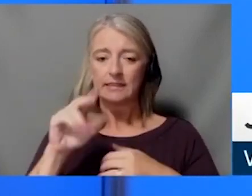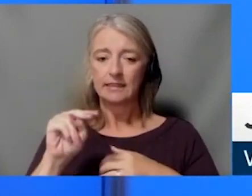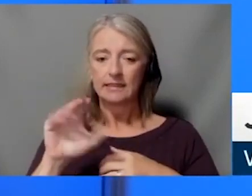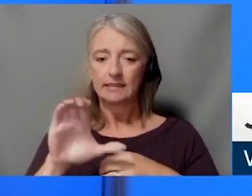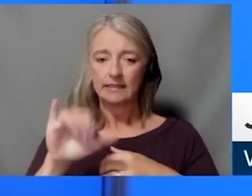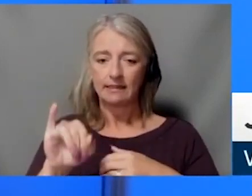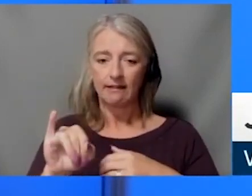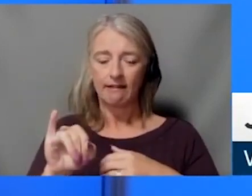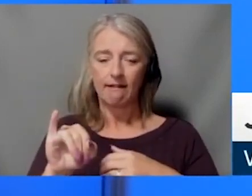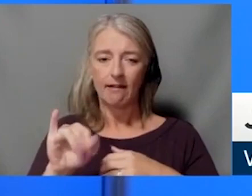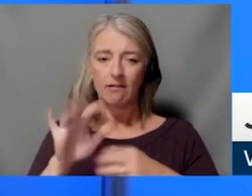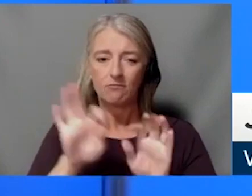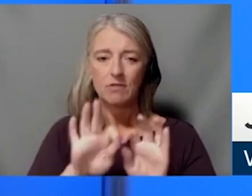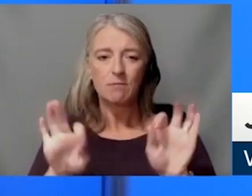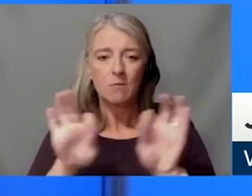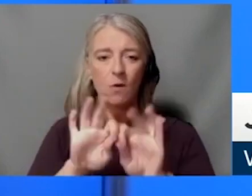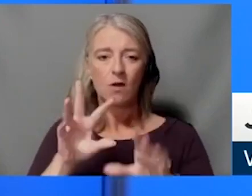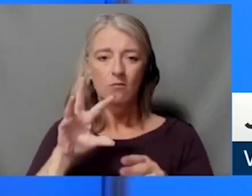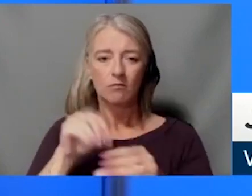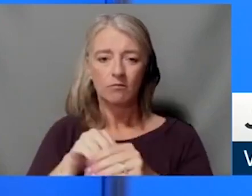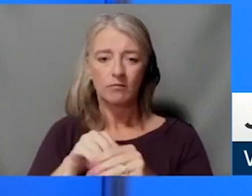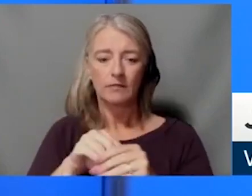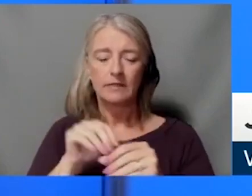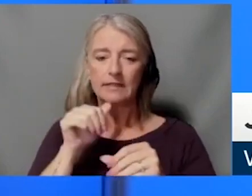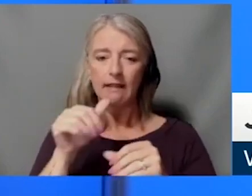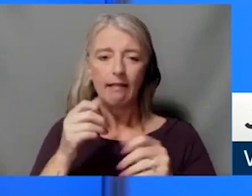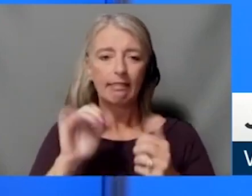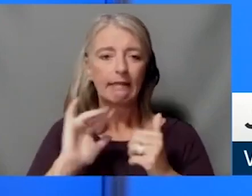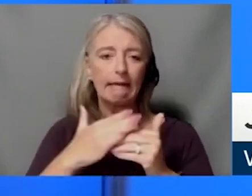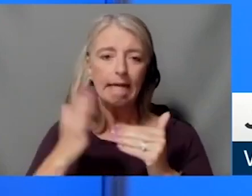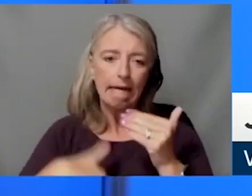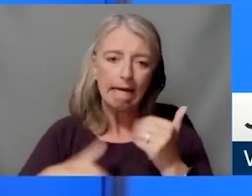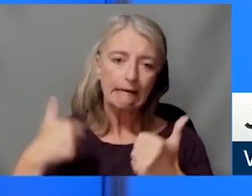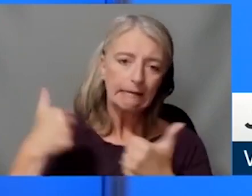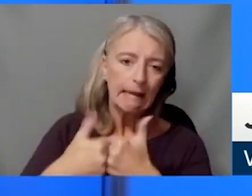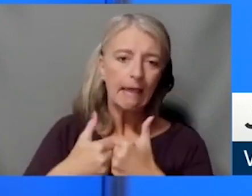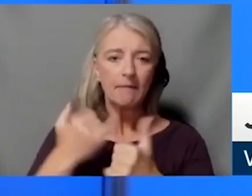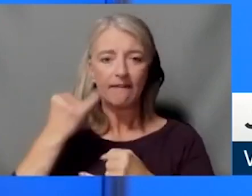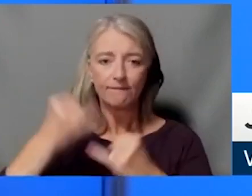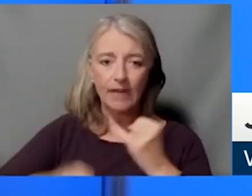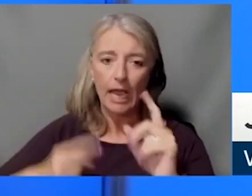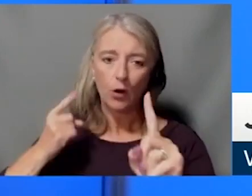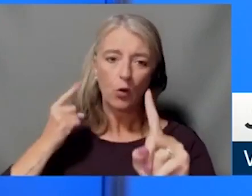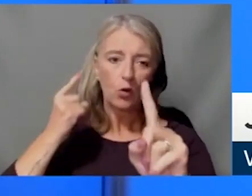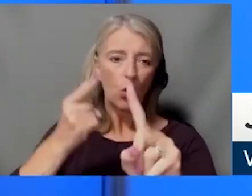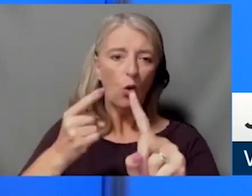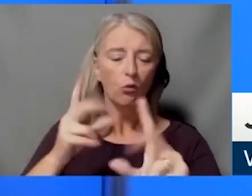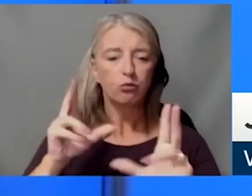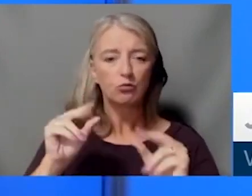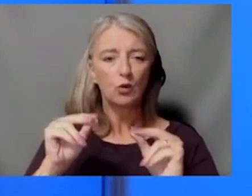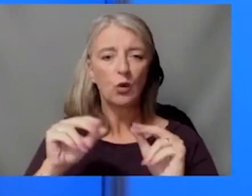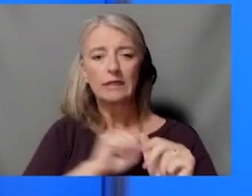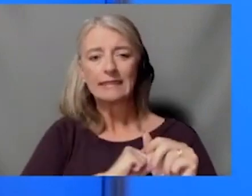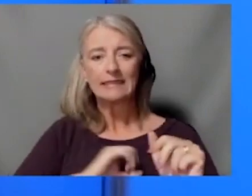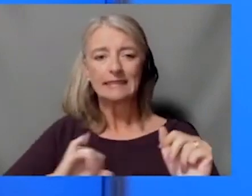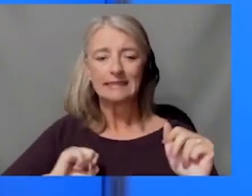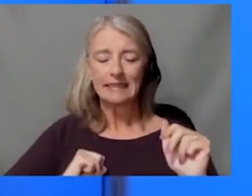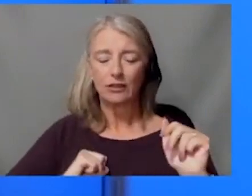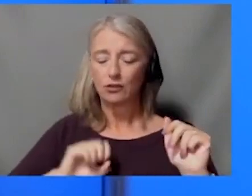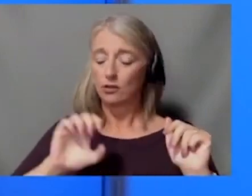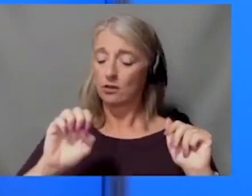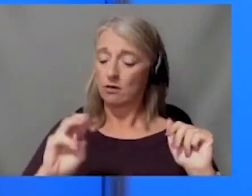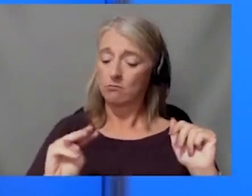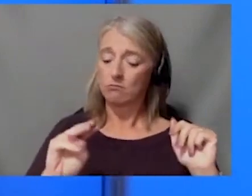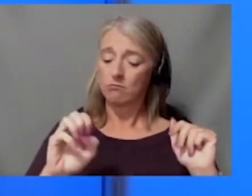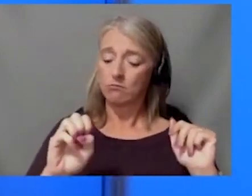but it's not the end game. It's not the final goal. And I also heard from Senator Moran talk about this really brings us hope and for patients to be able to come